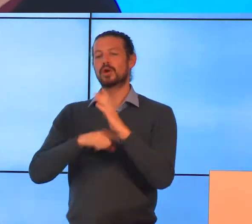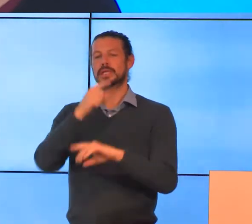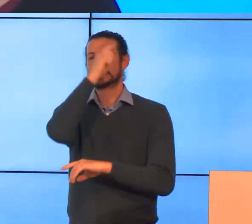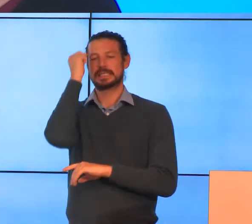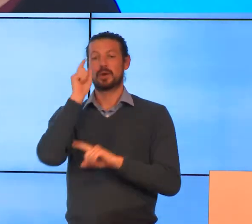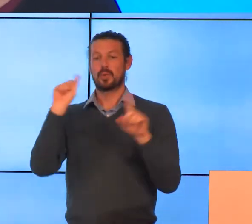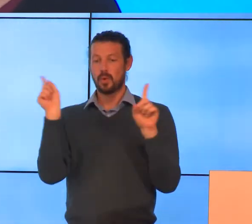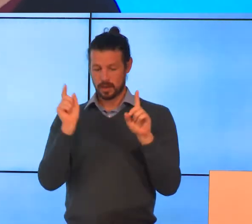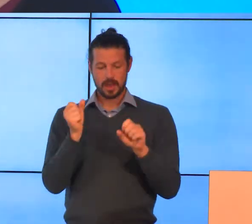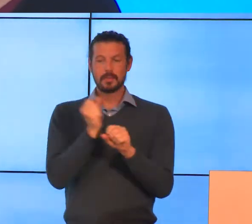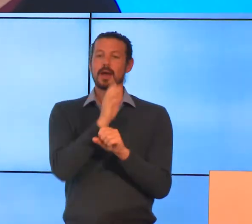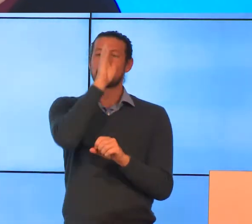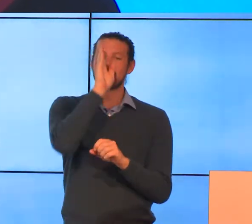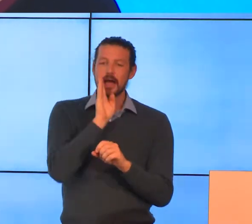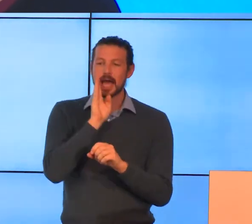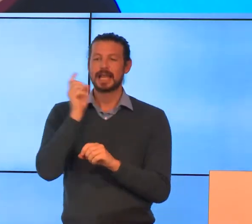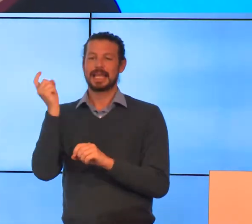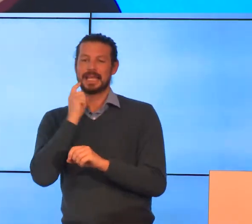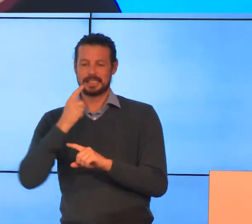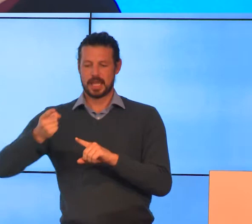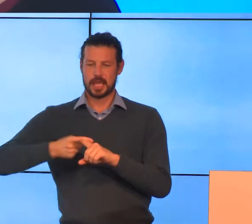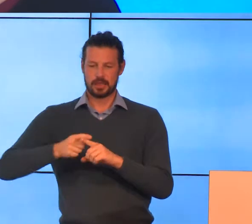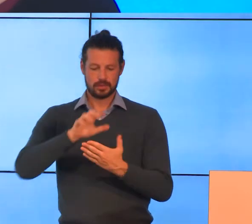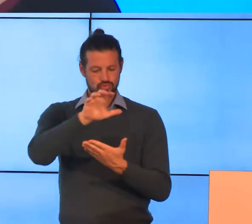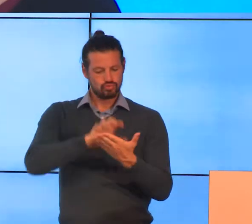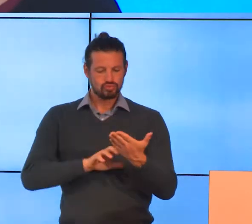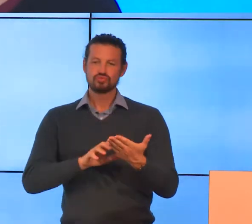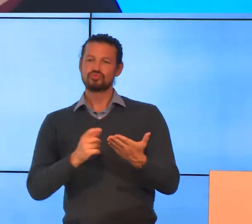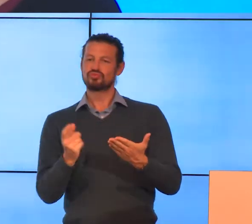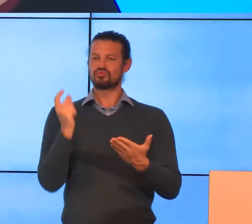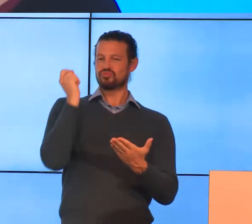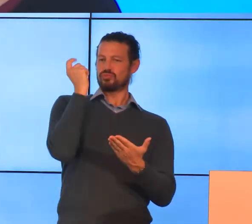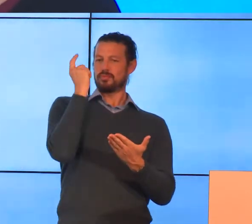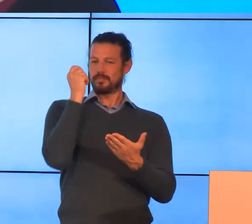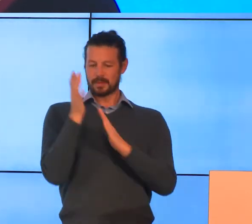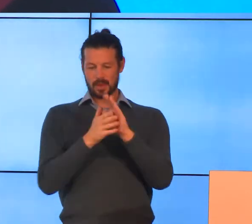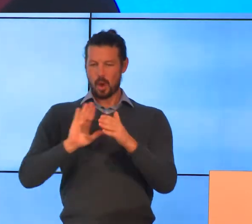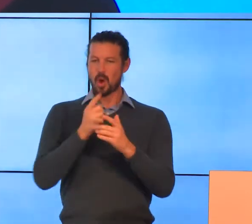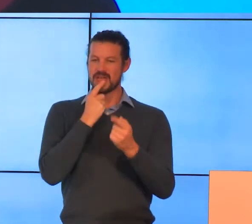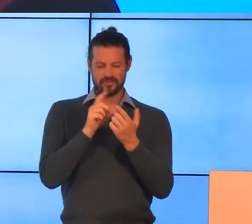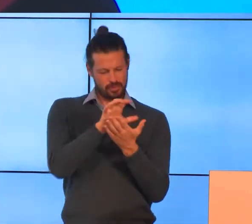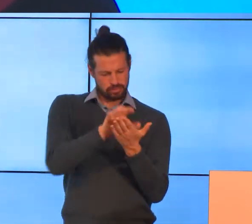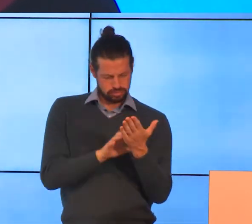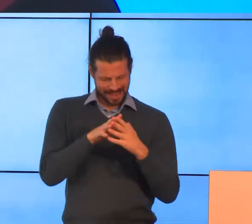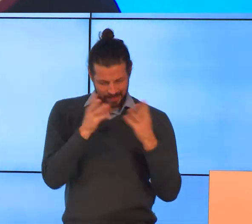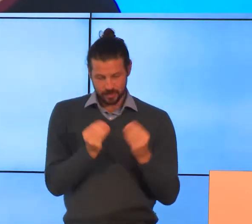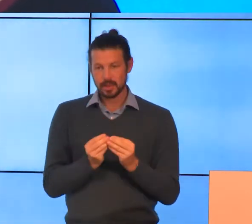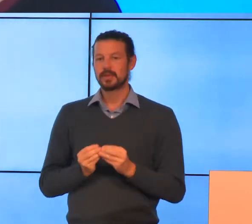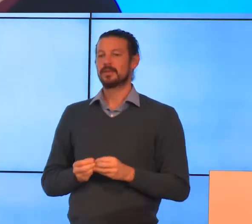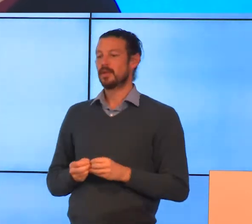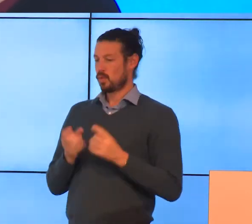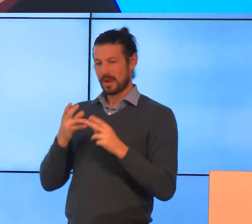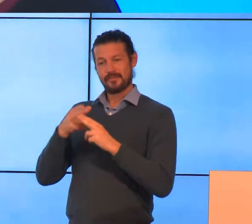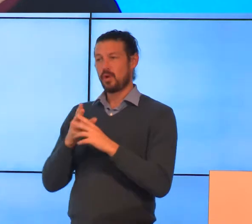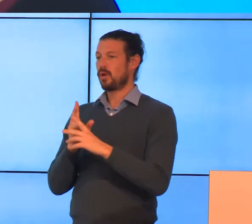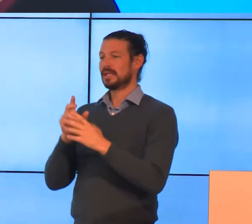English and easy English so that people could have all the information in one place to apply for the DSP either on